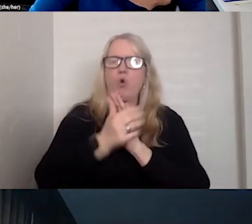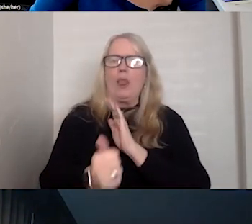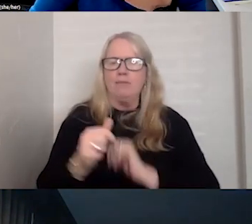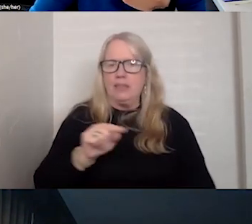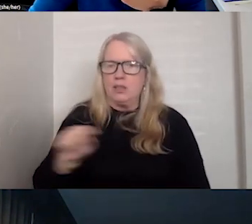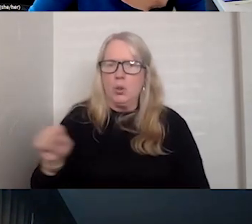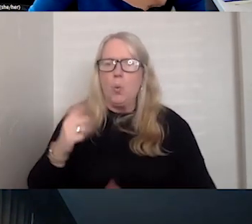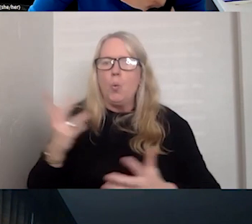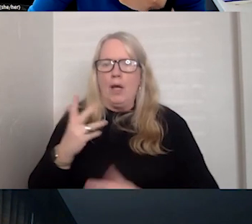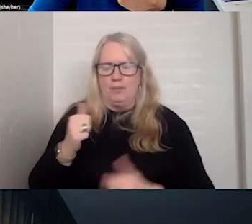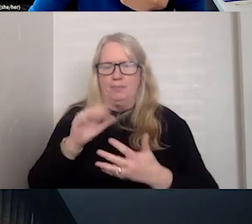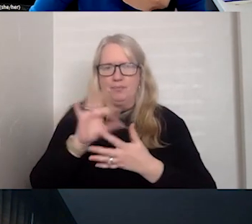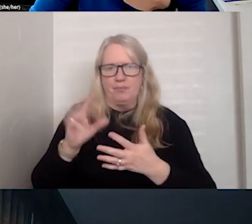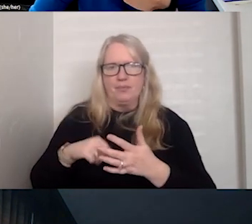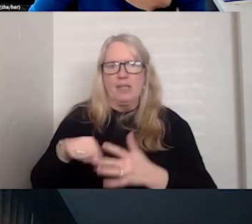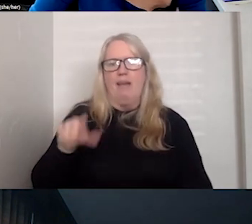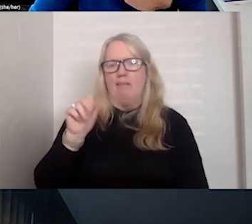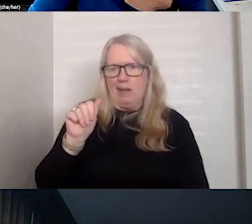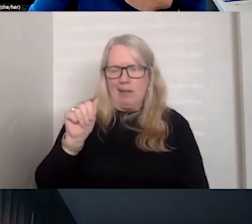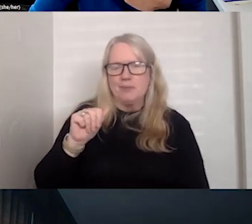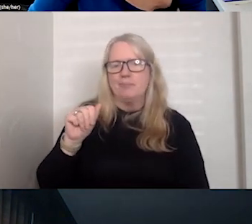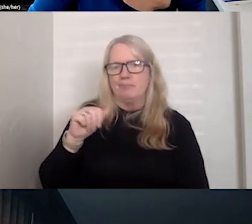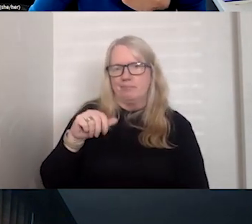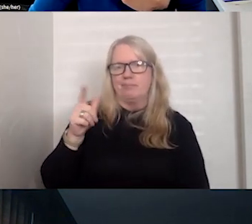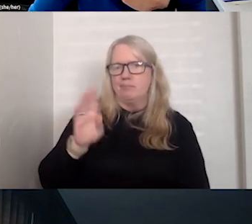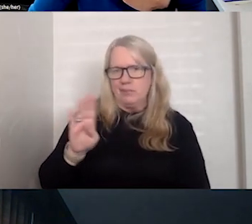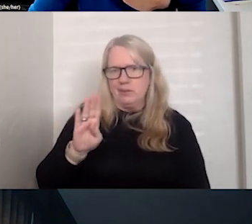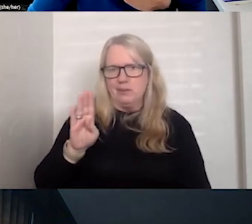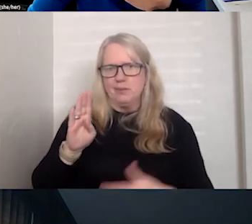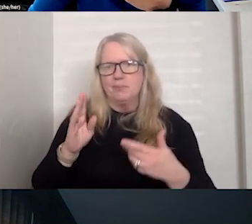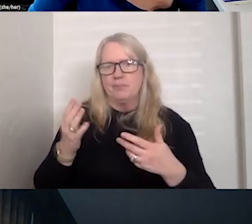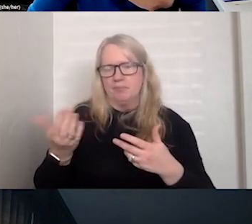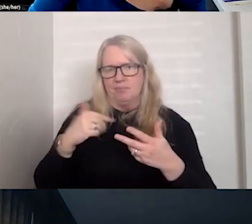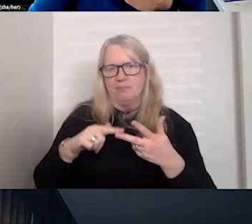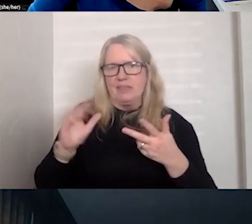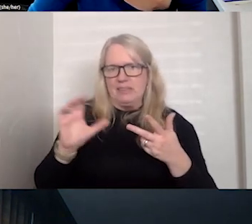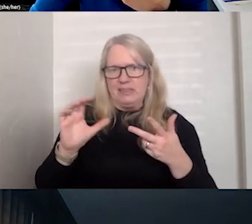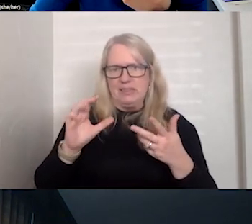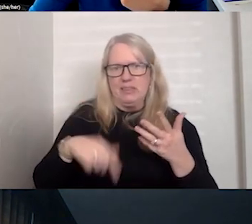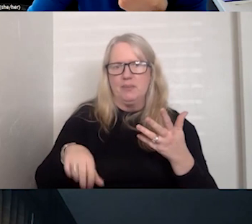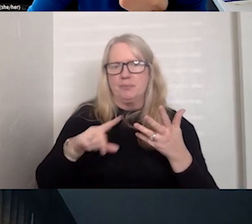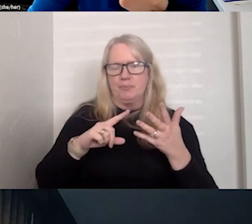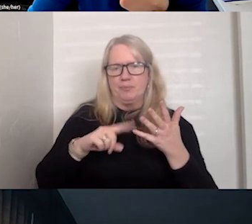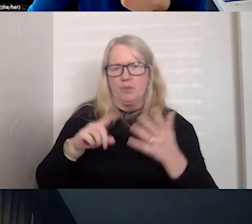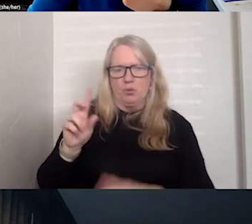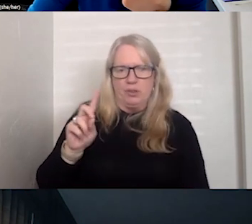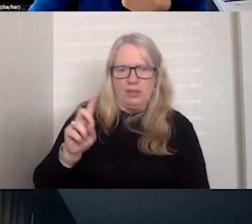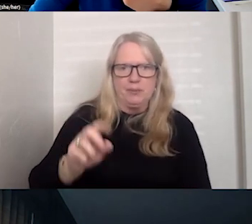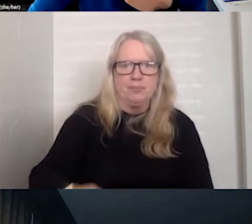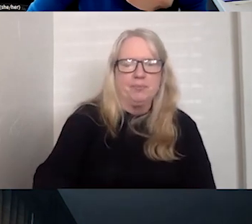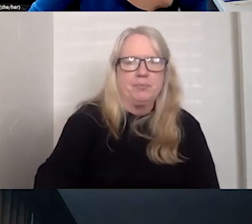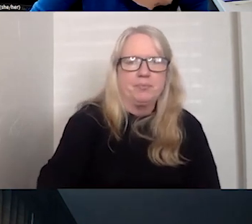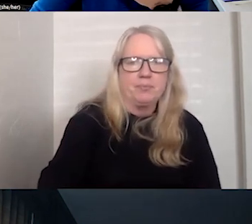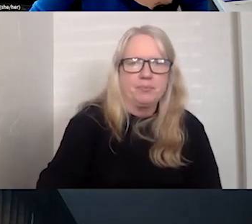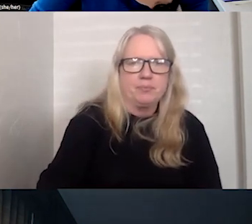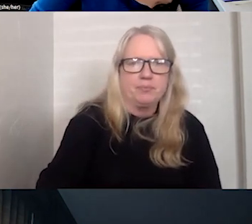And the options here are marathon runner, author, activist, and lecturer, traveler and explorer, guitar